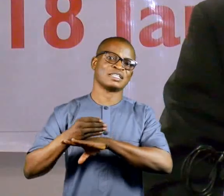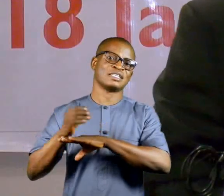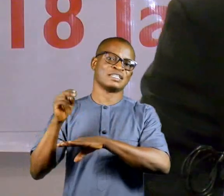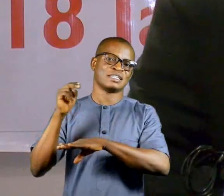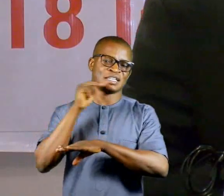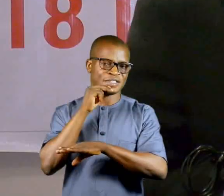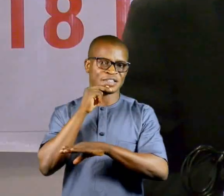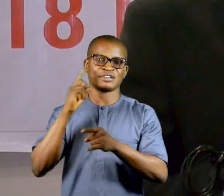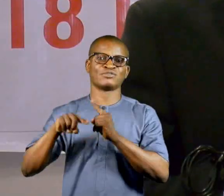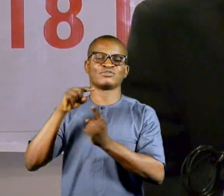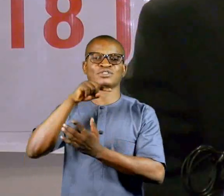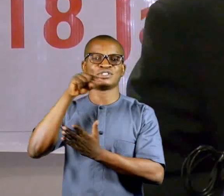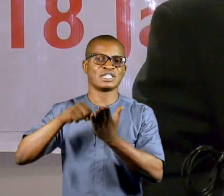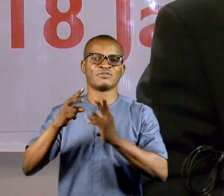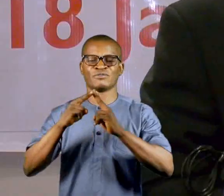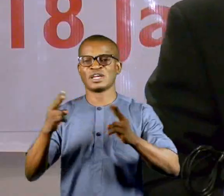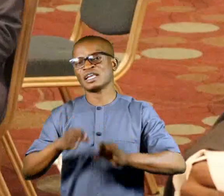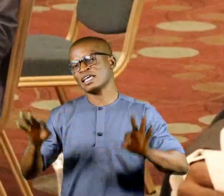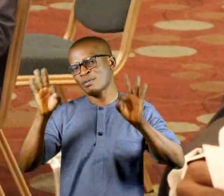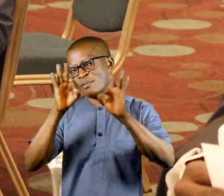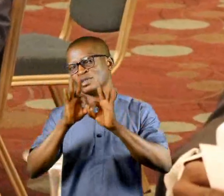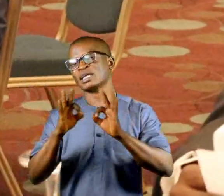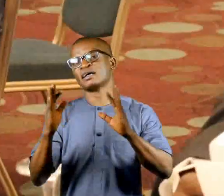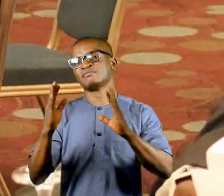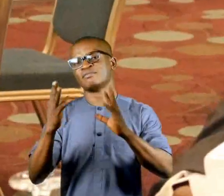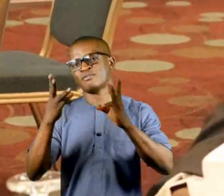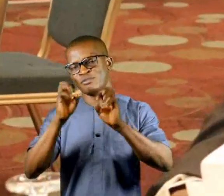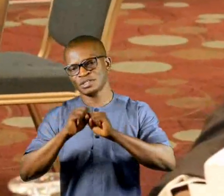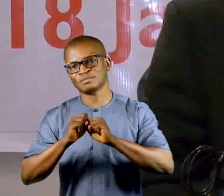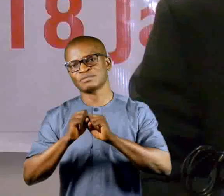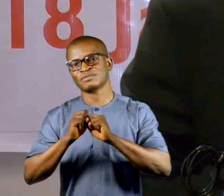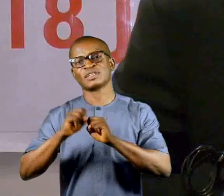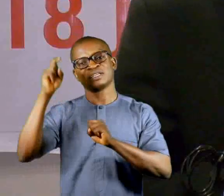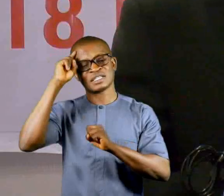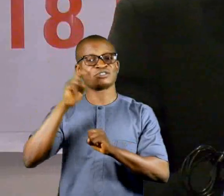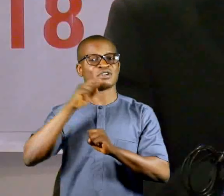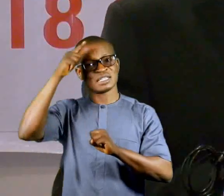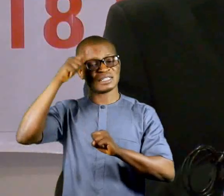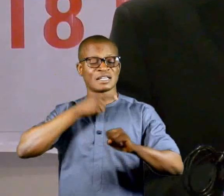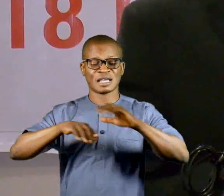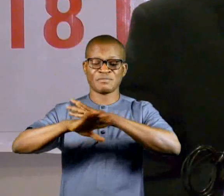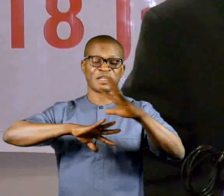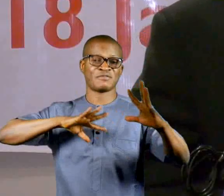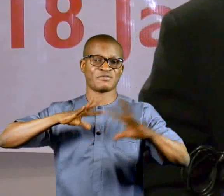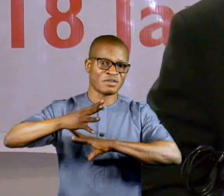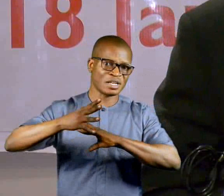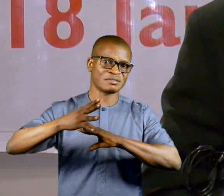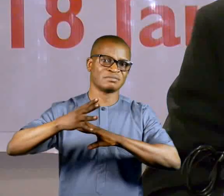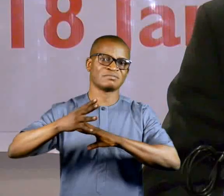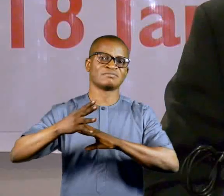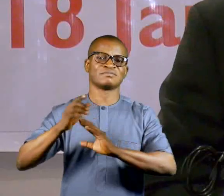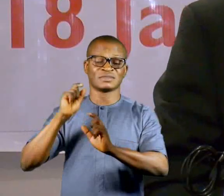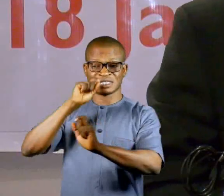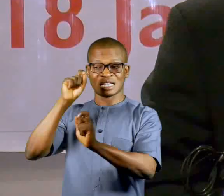this very important occasion. Sexual and gender-based violence, which is synonymous with violence against women